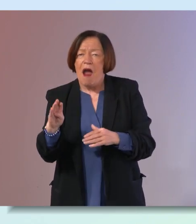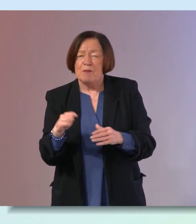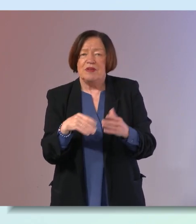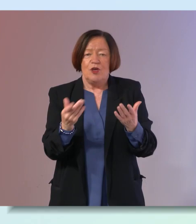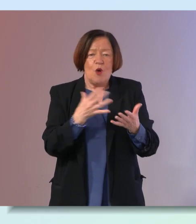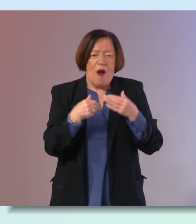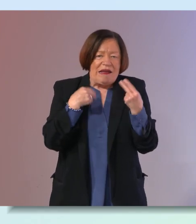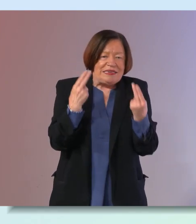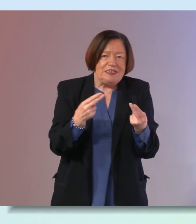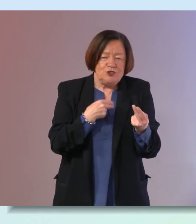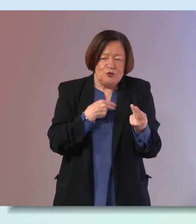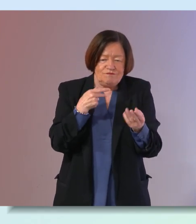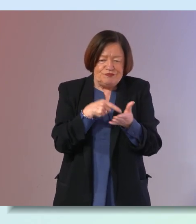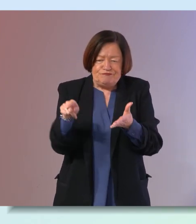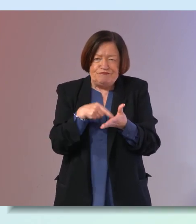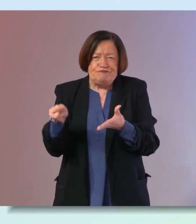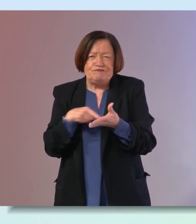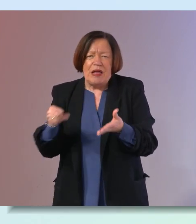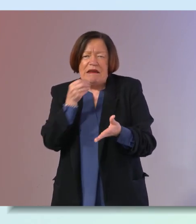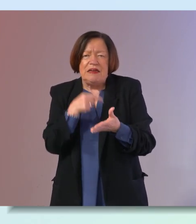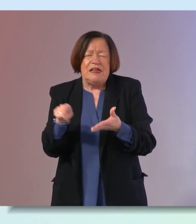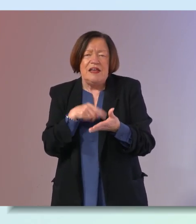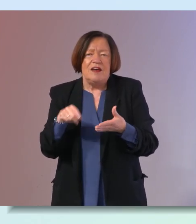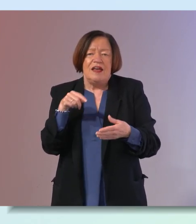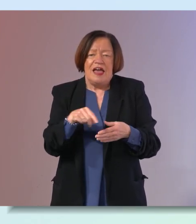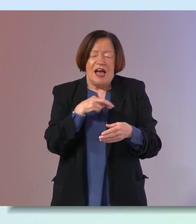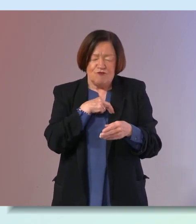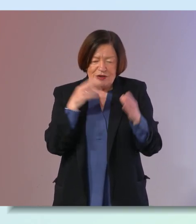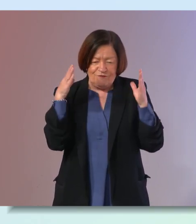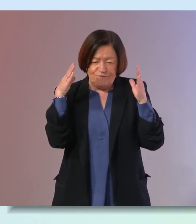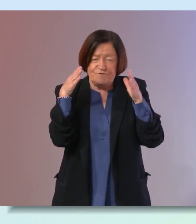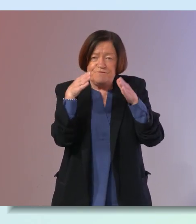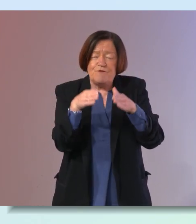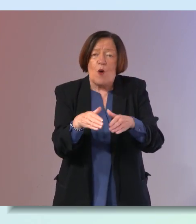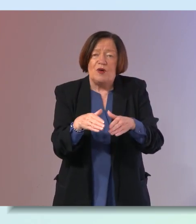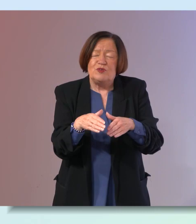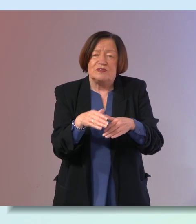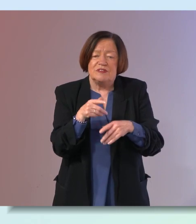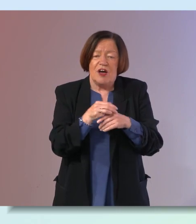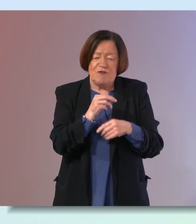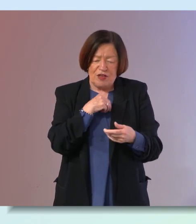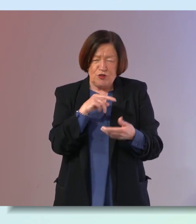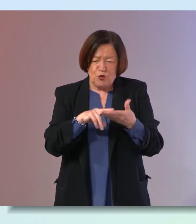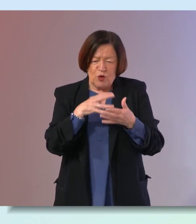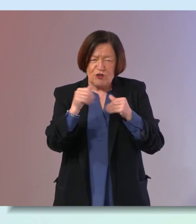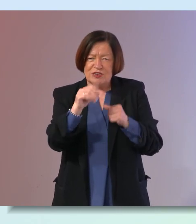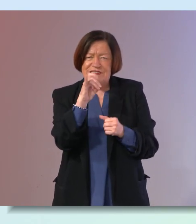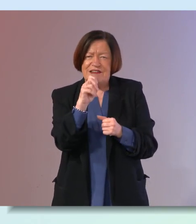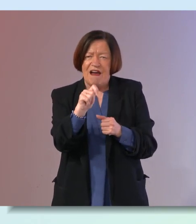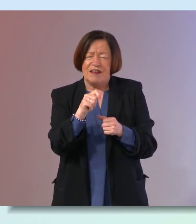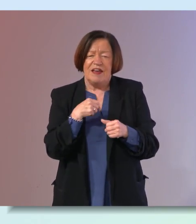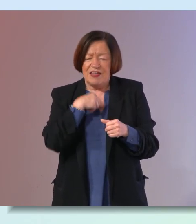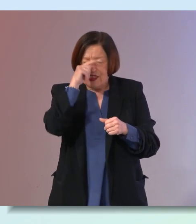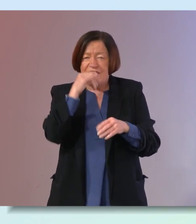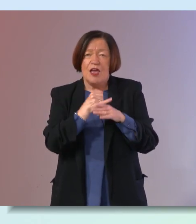you know what do i need to cut out and this very kind of exclusion focused way of approaching diet i think a